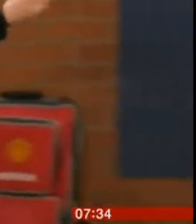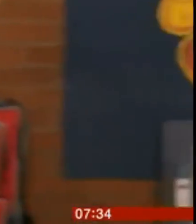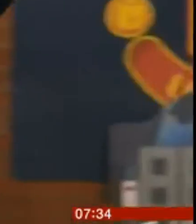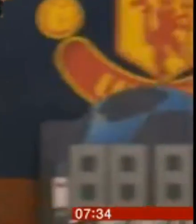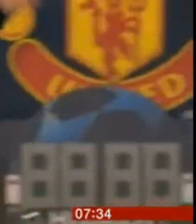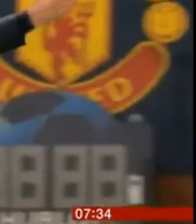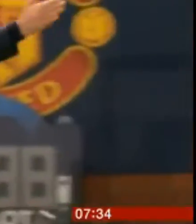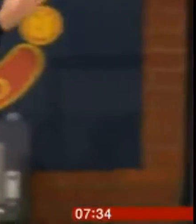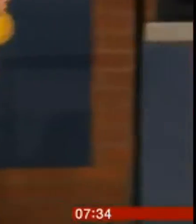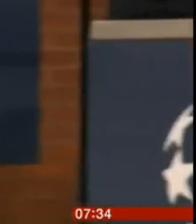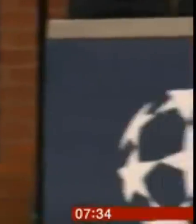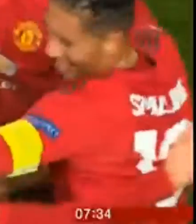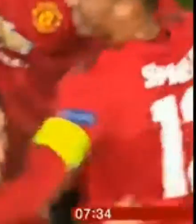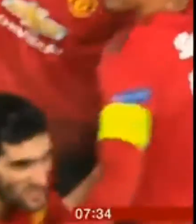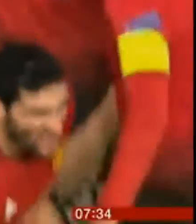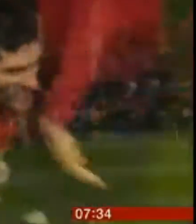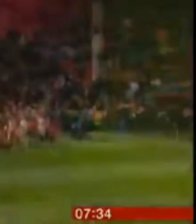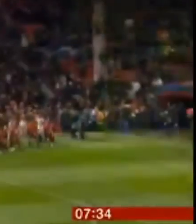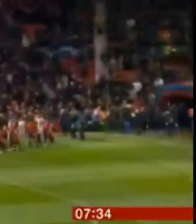David Ornstein's VT now.